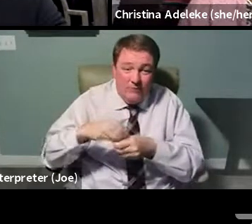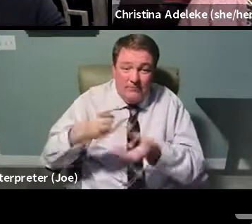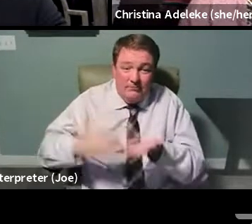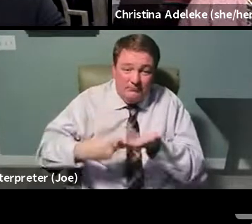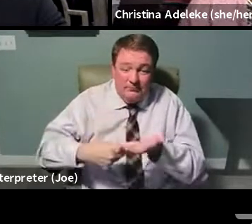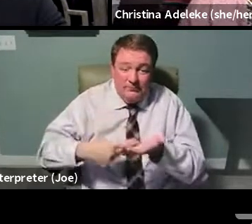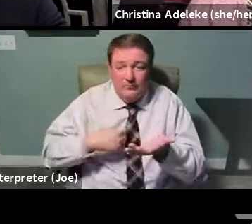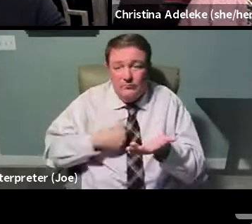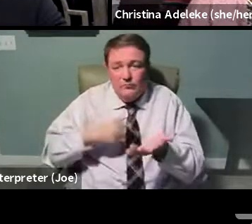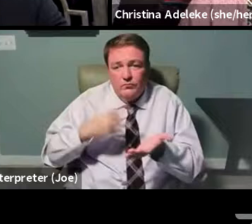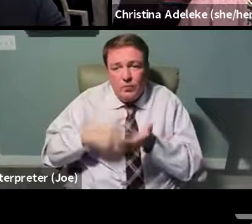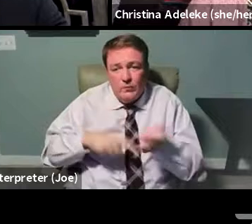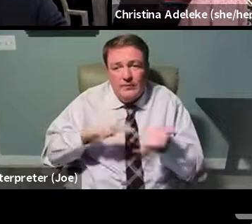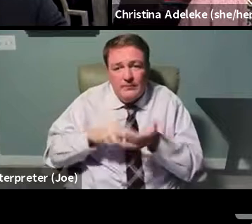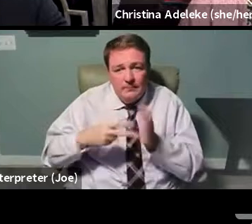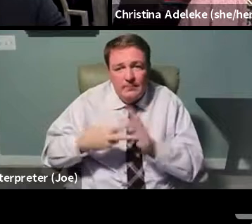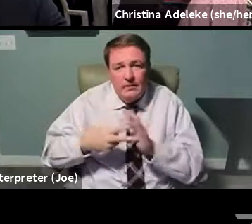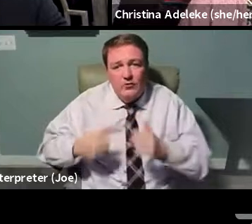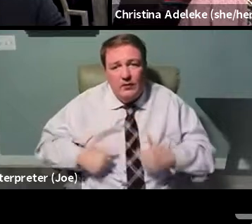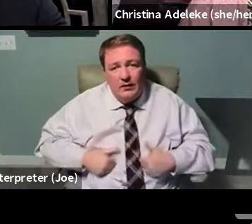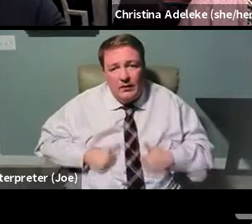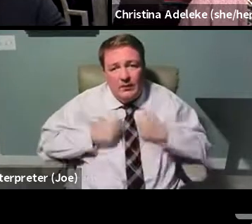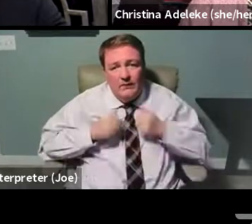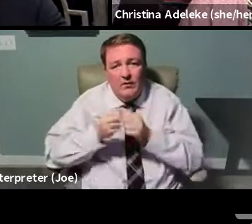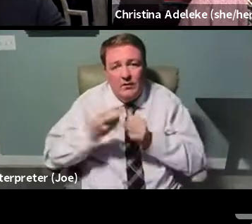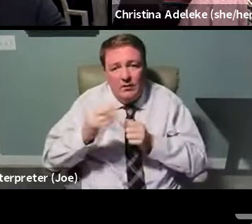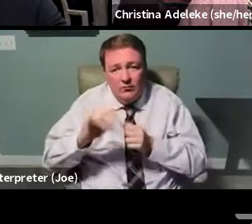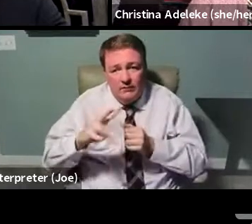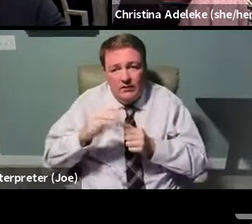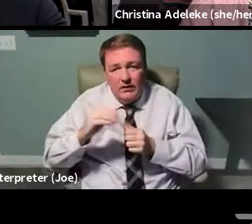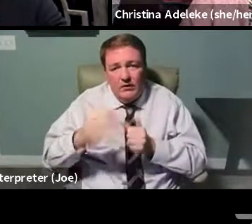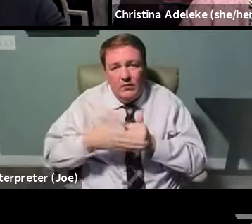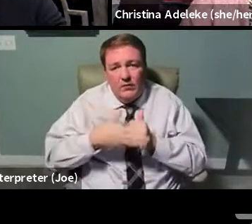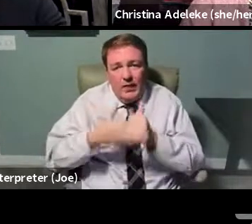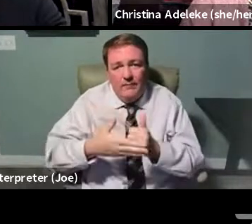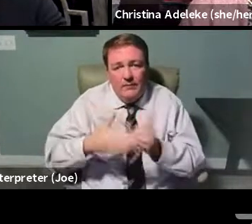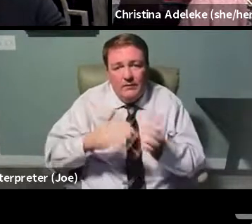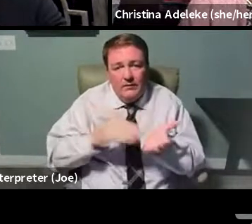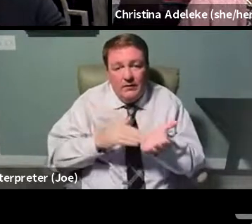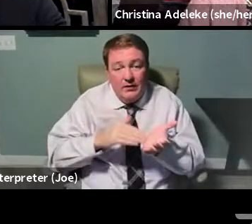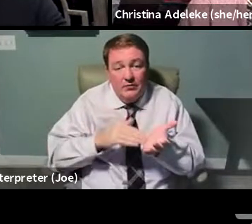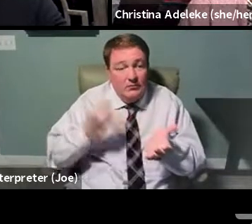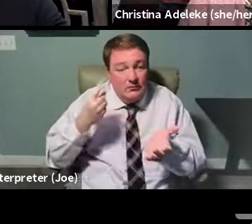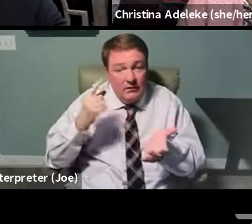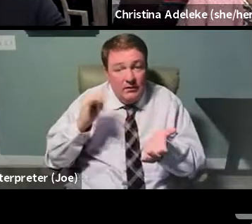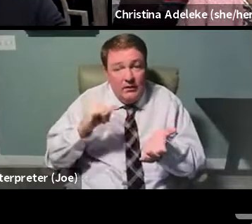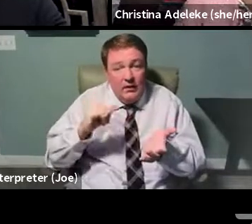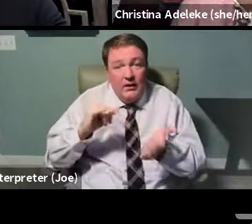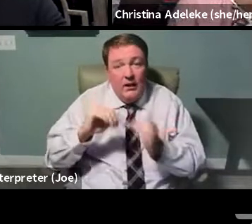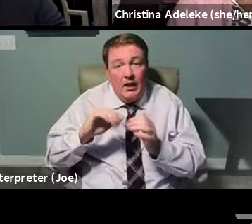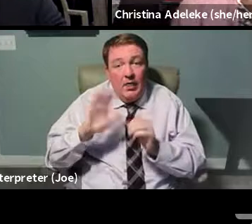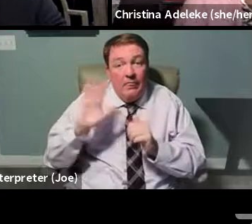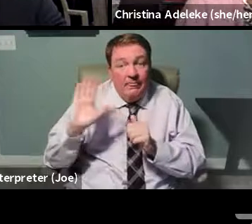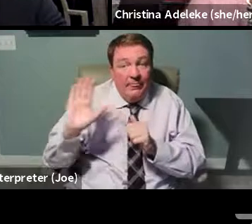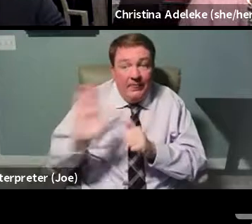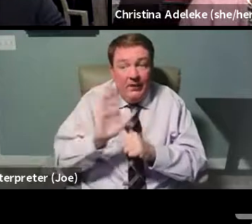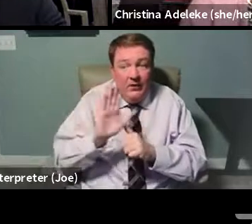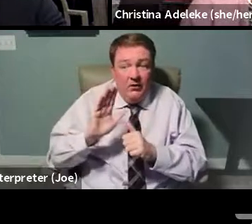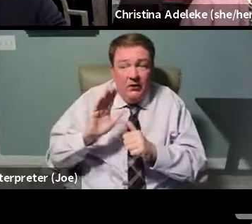mean to lead with HIV? And, you know, and also to help them understand that how their actions